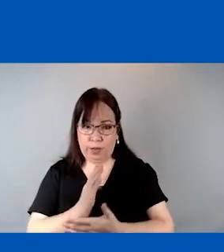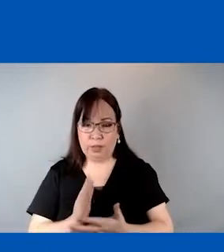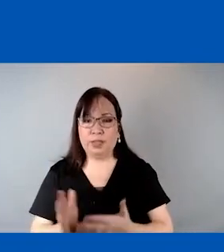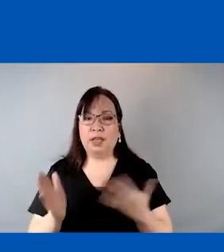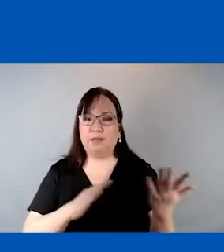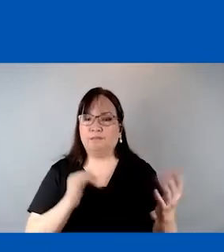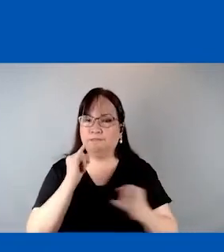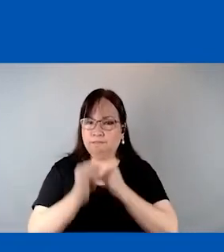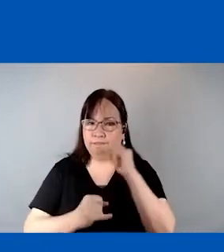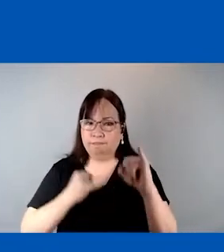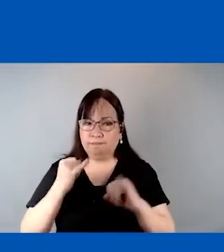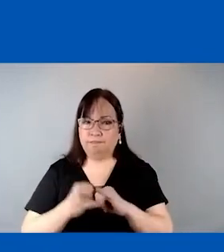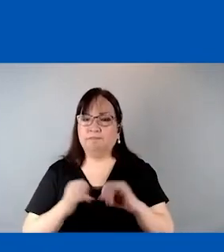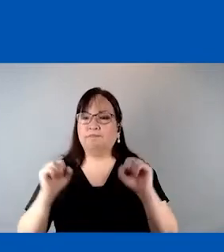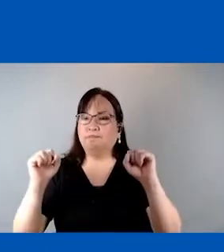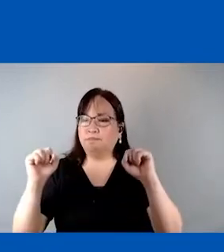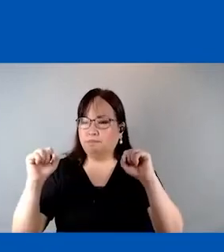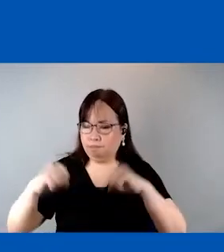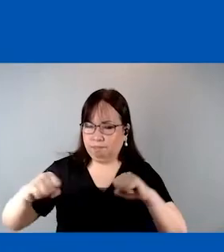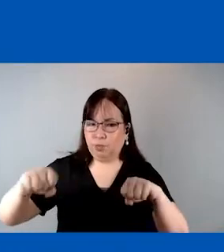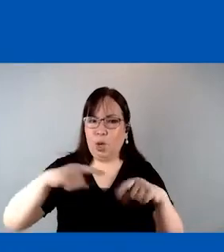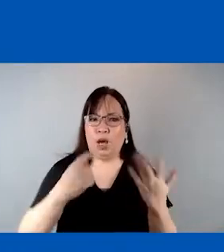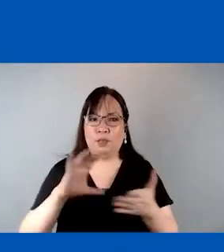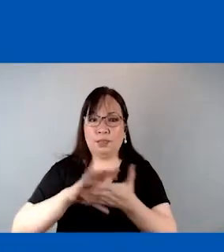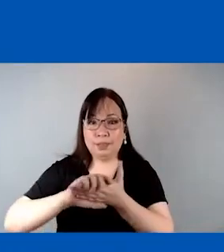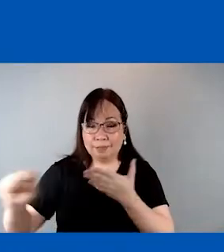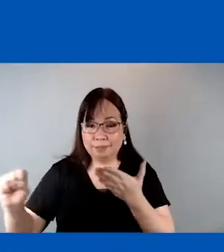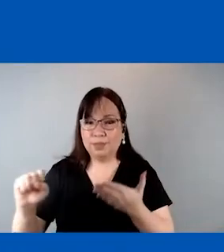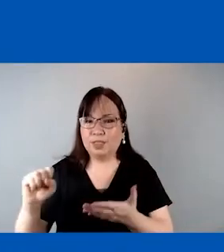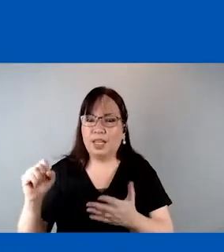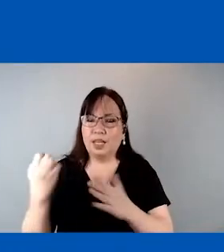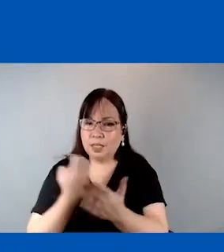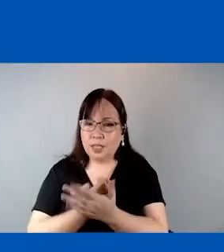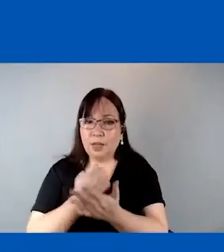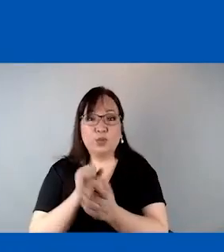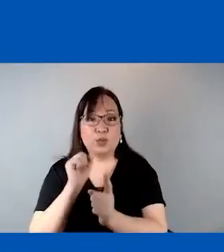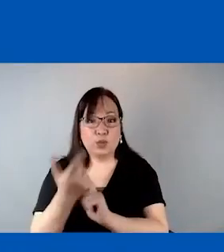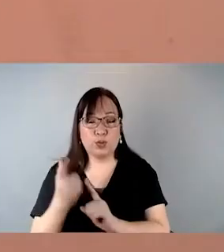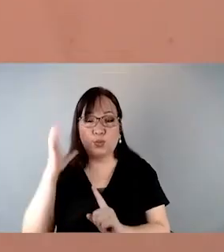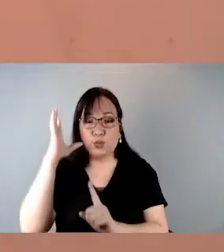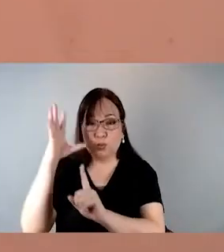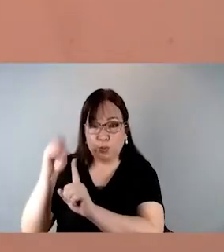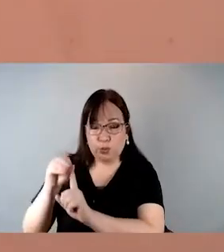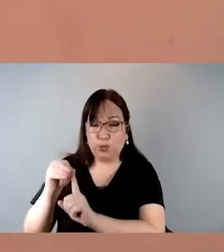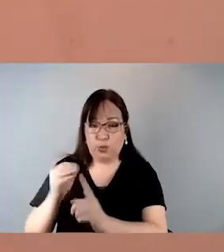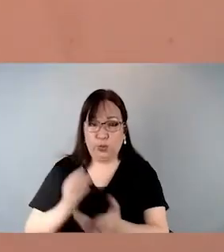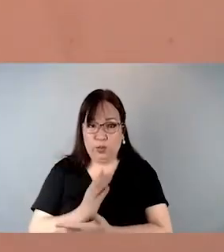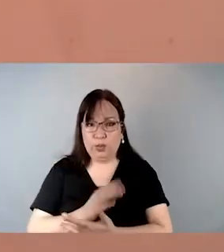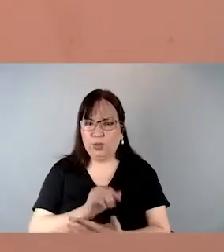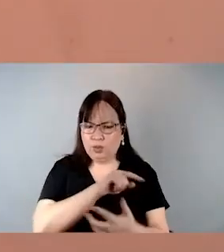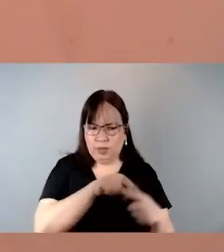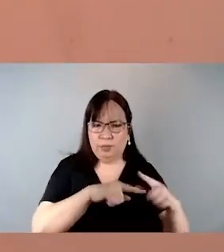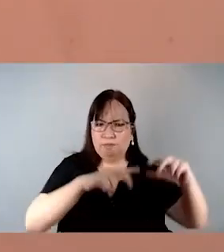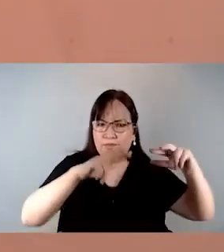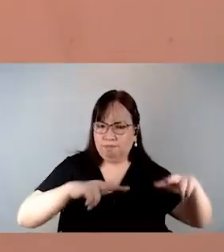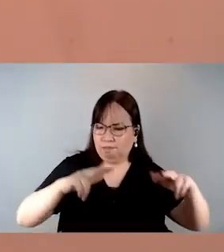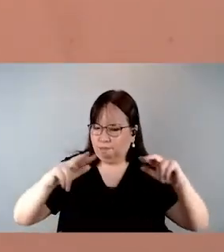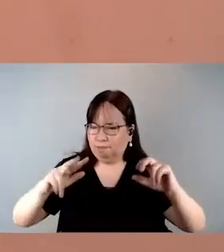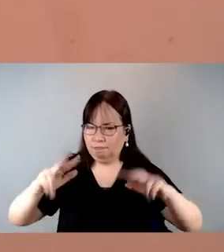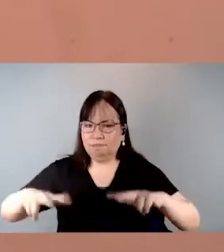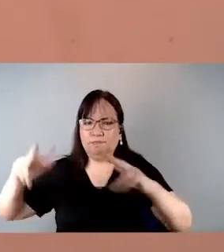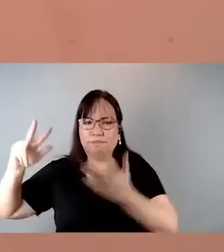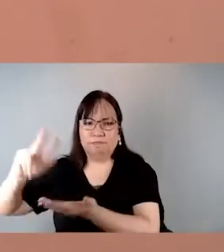the International Covenant on Economic, Social and Cultural Rights came into force. These covenants are legally